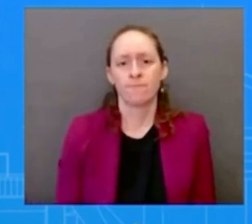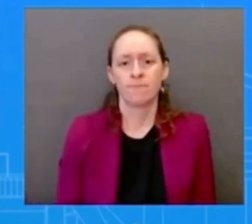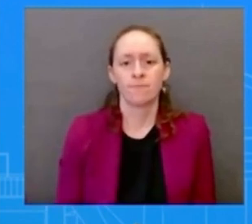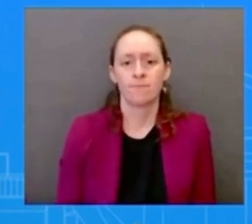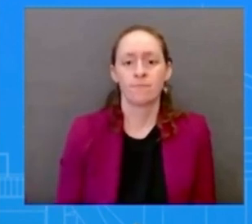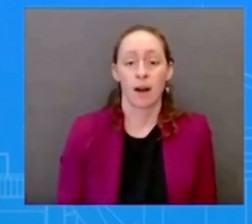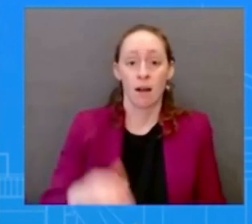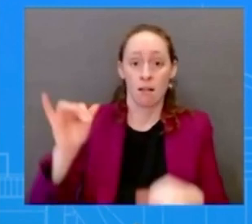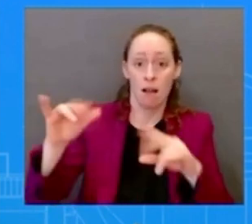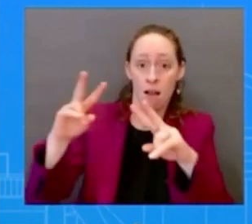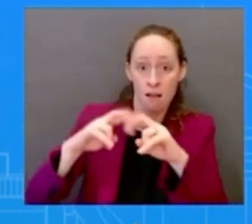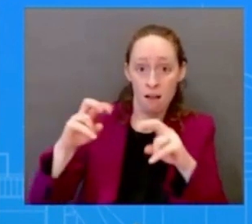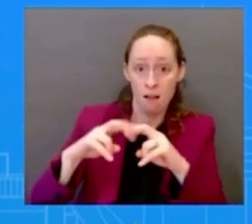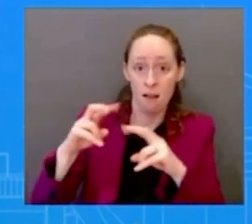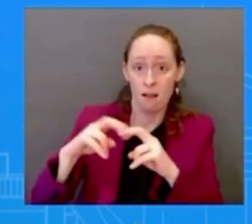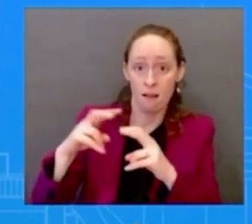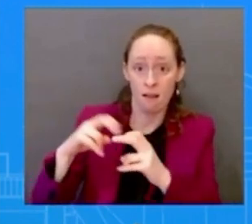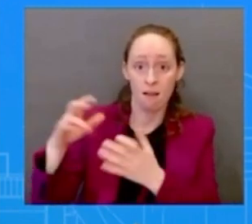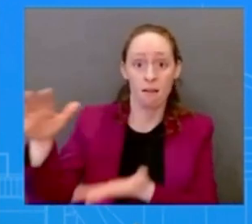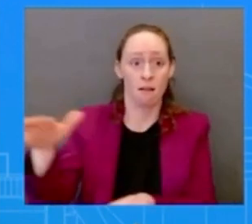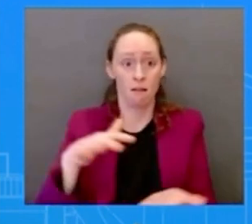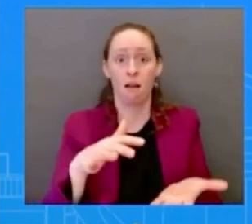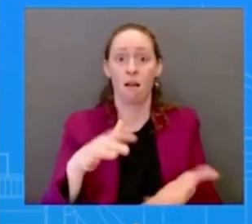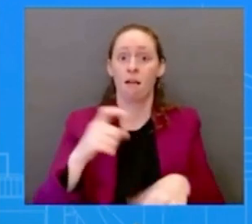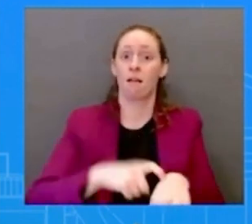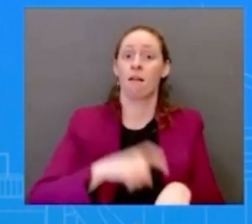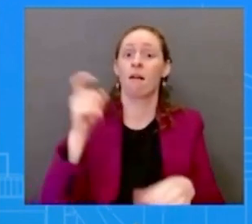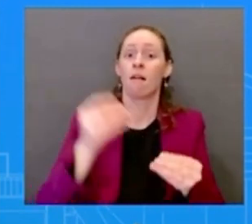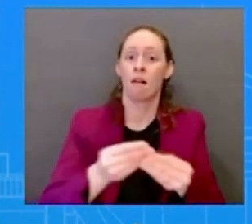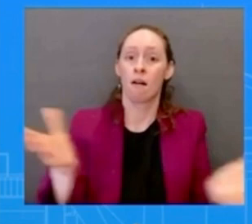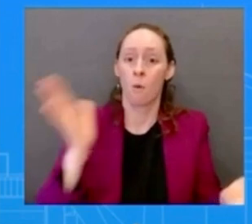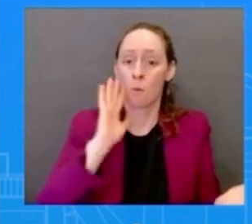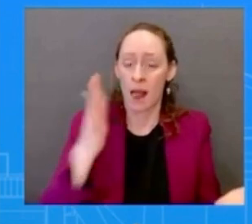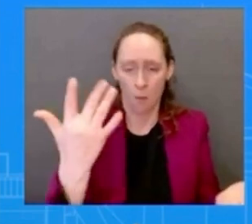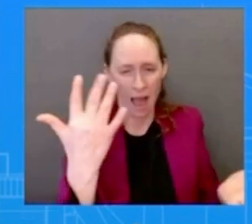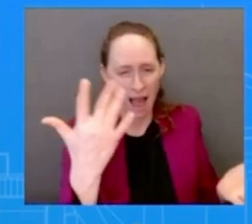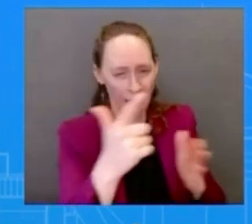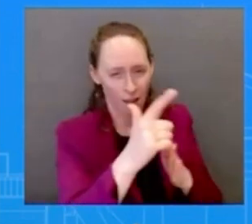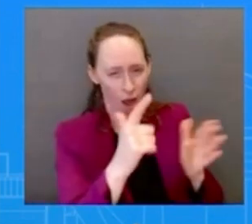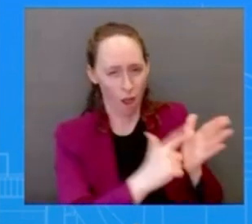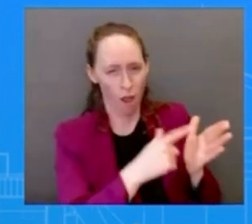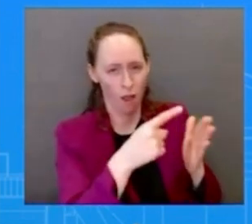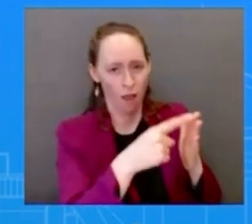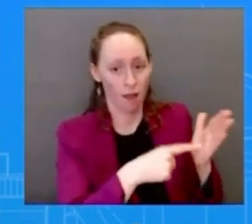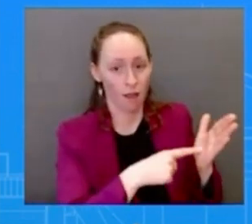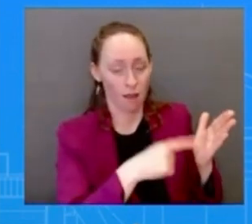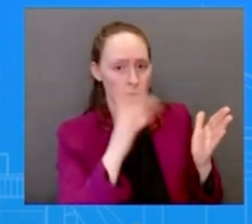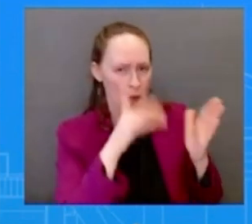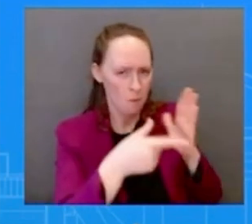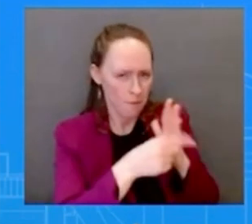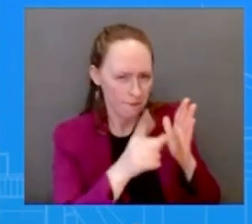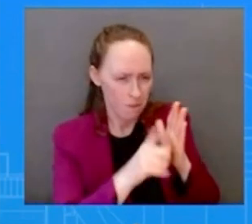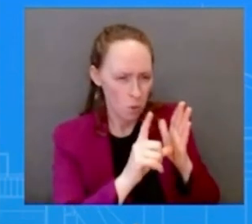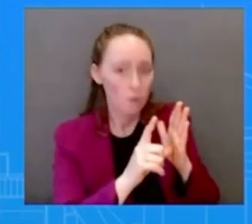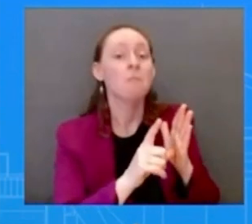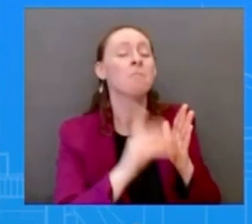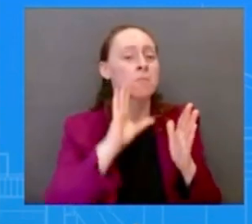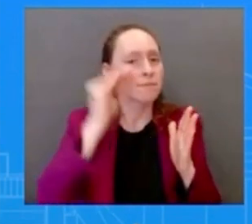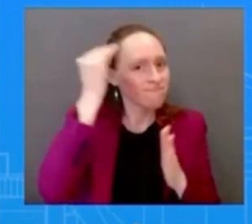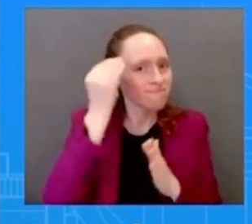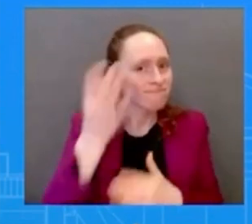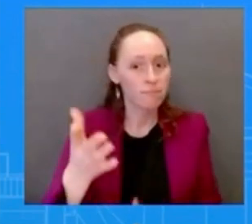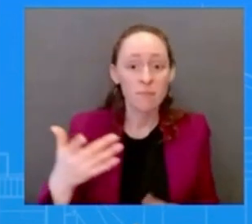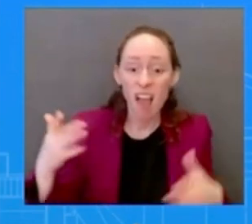public as it relates to the legislation we're going to continue to we're going to take a look at it and certainly we'll have more to share we haven't made a decision whether we know